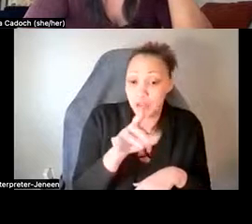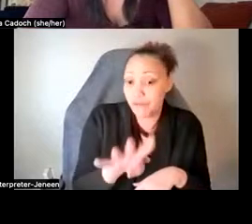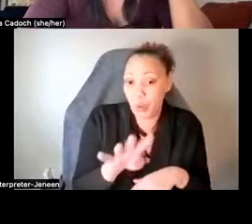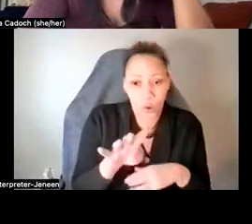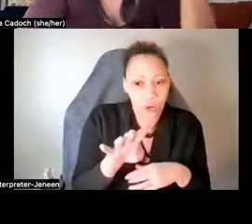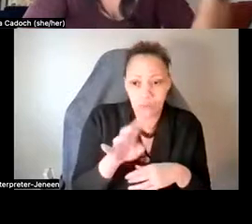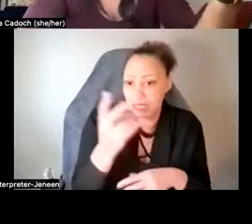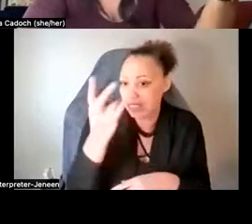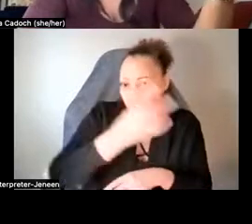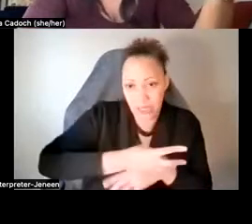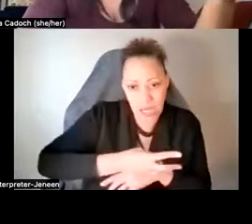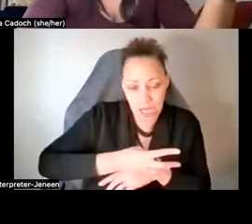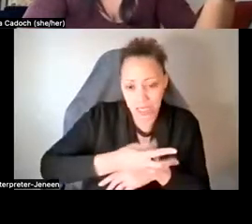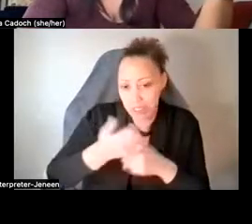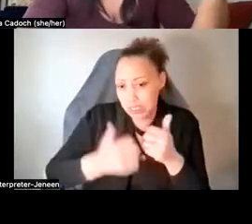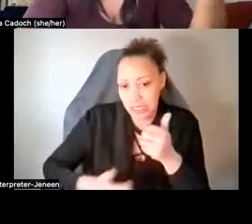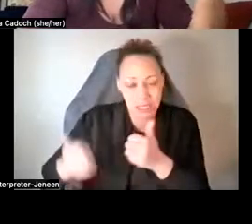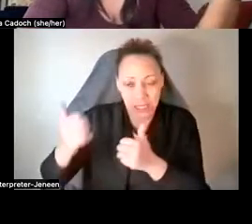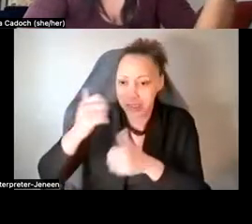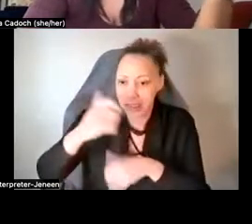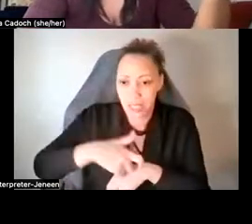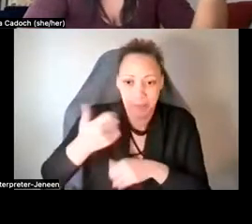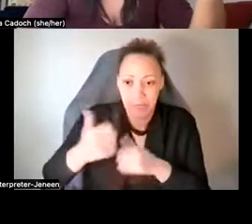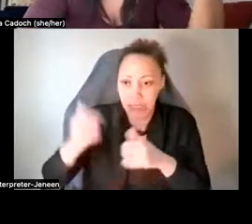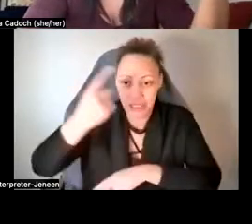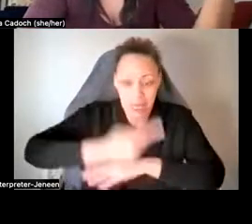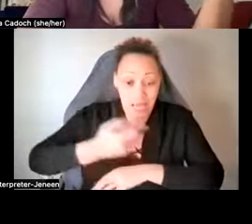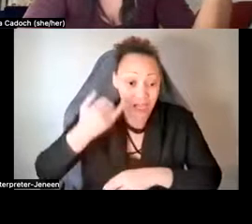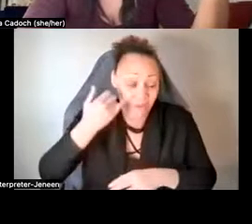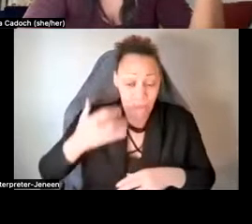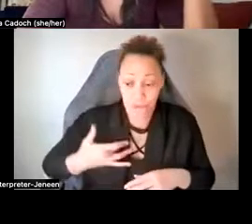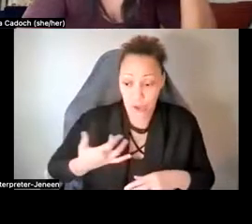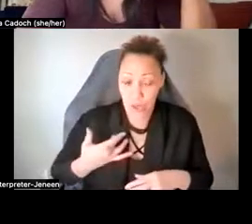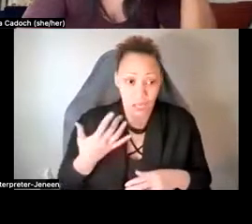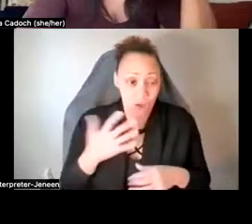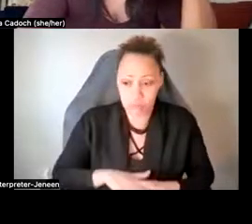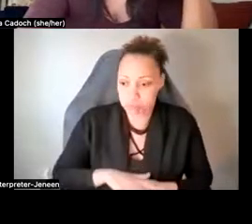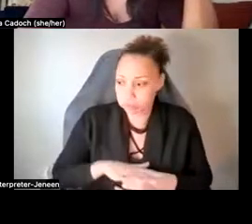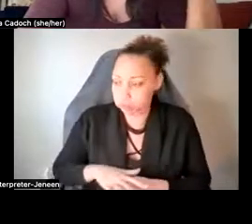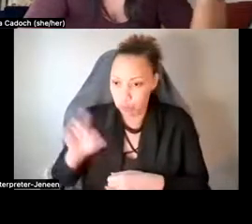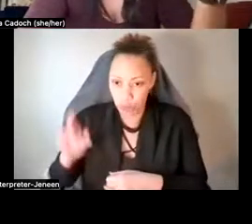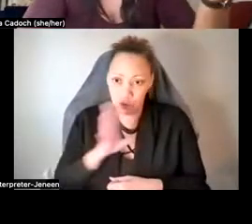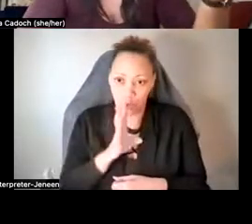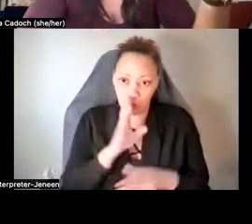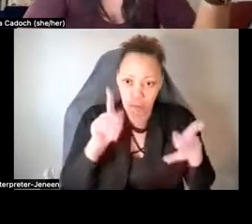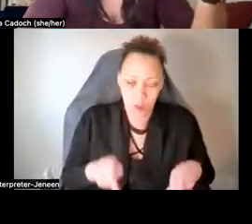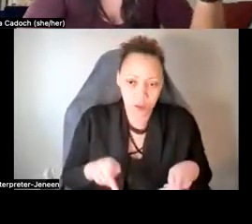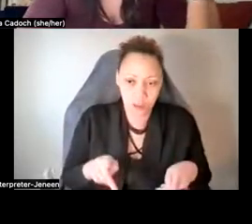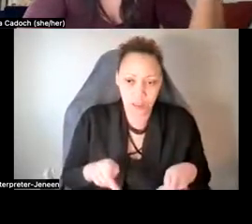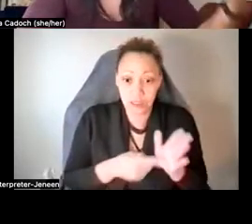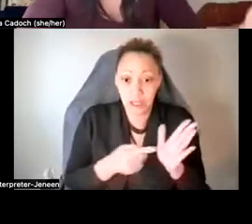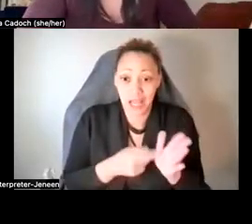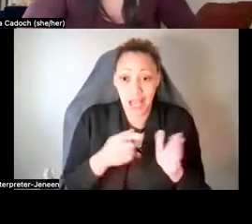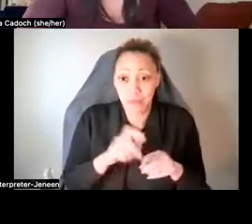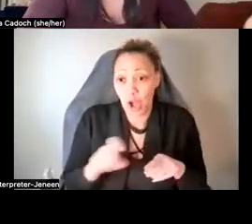um, if you're in psychedelic distress and you need to speak with somebody and you don't know what to do, um, sometimes calling 911